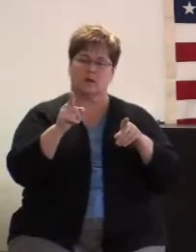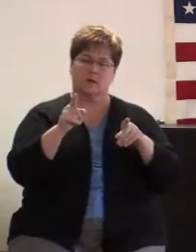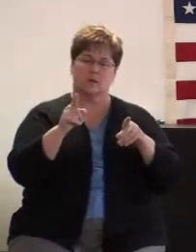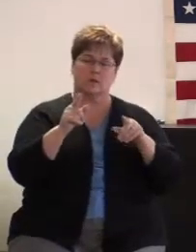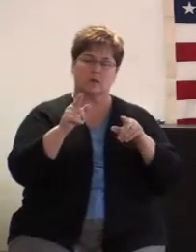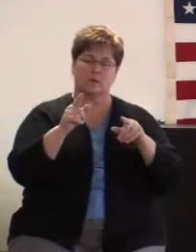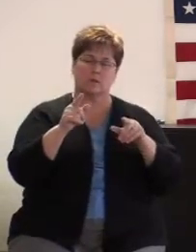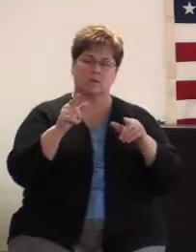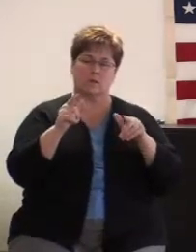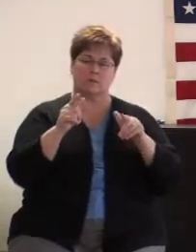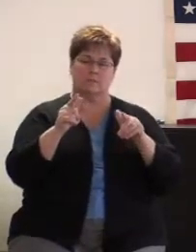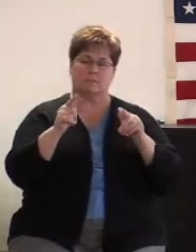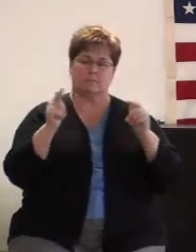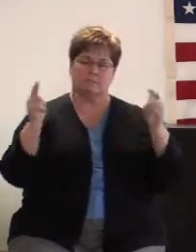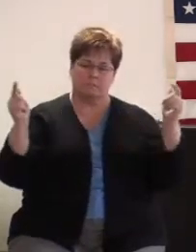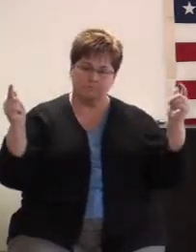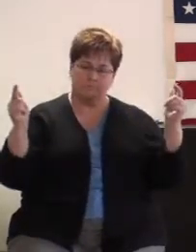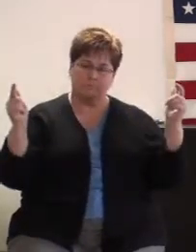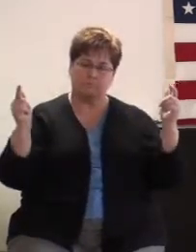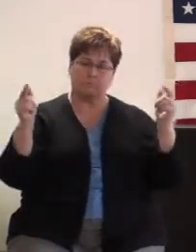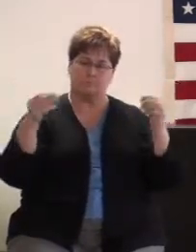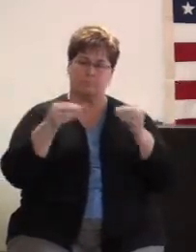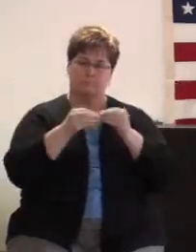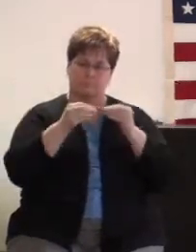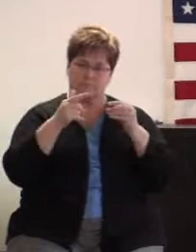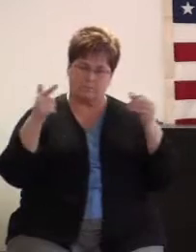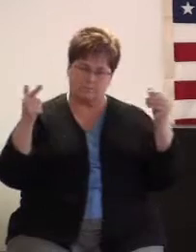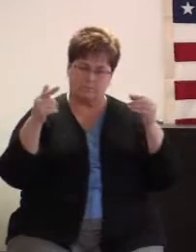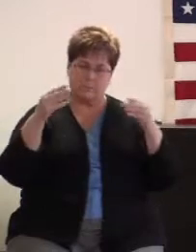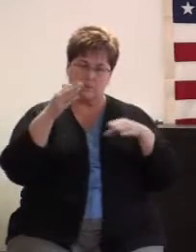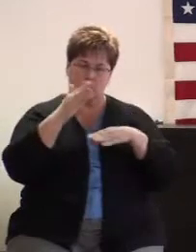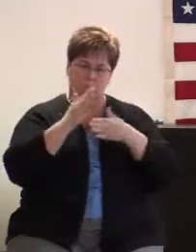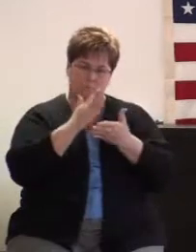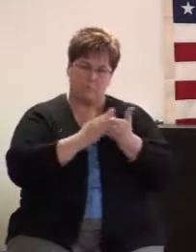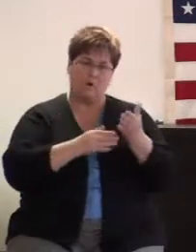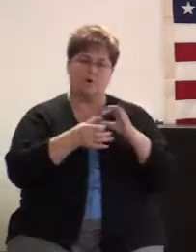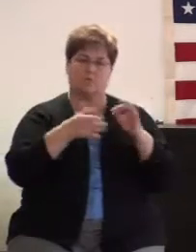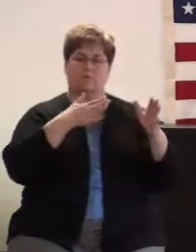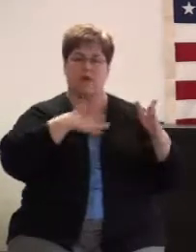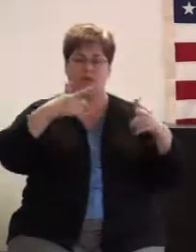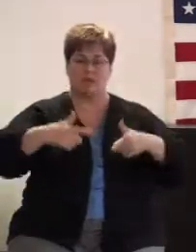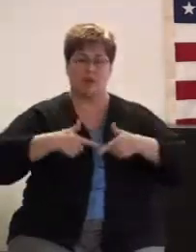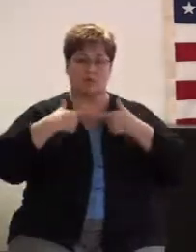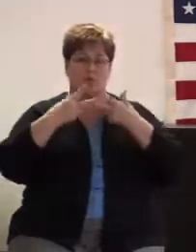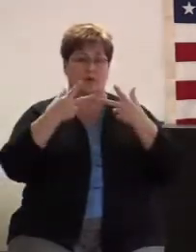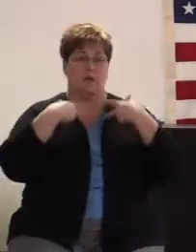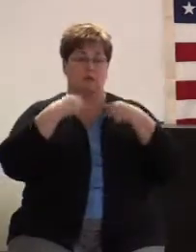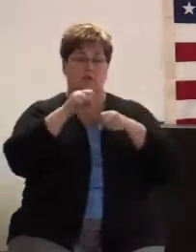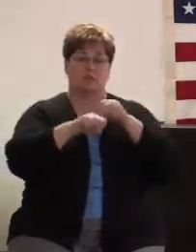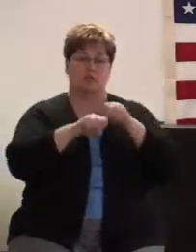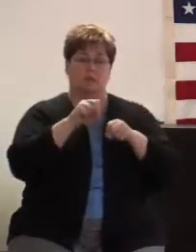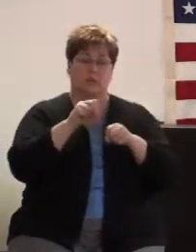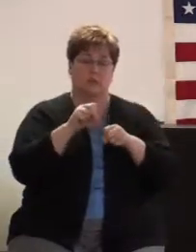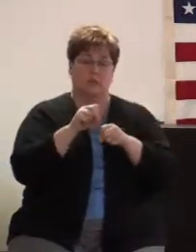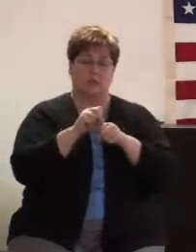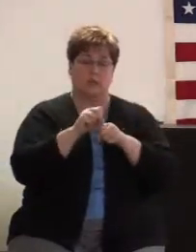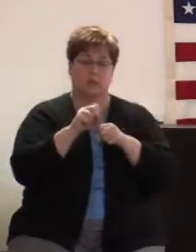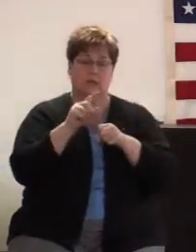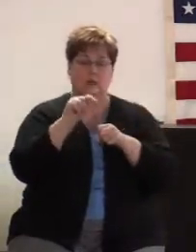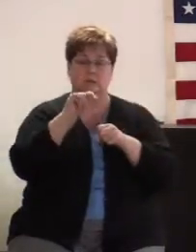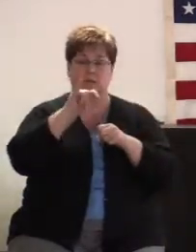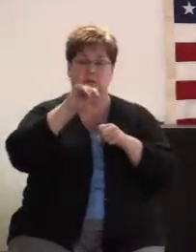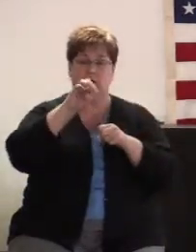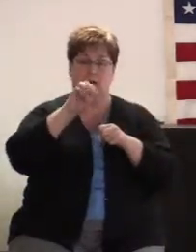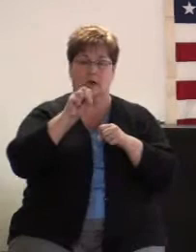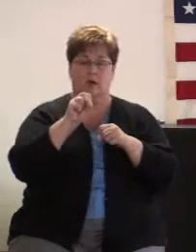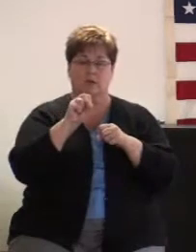life this is what Jesus is talking about. We have got so many ties that